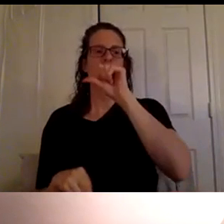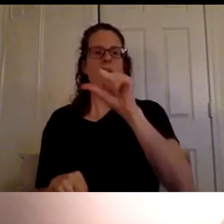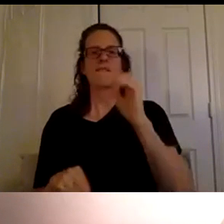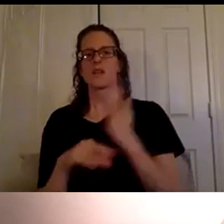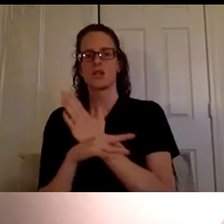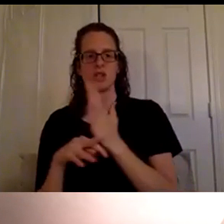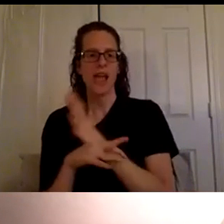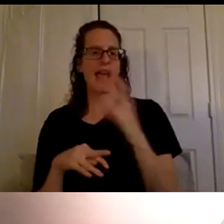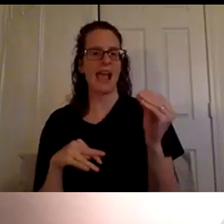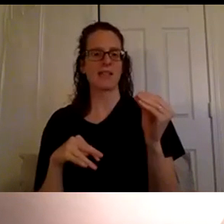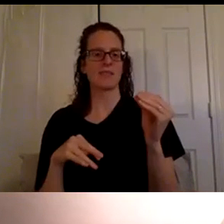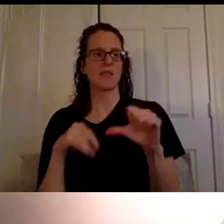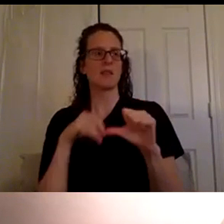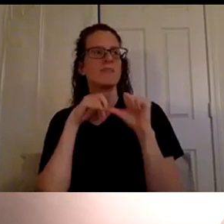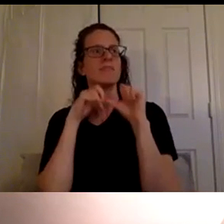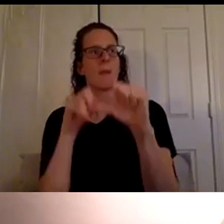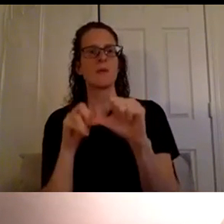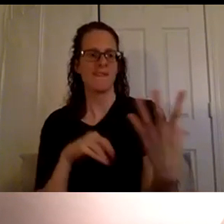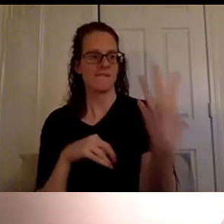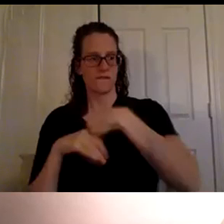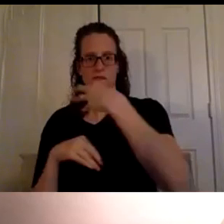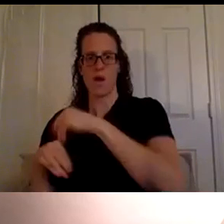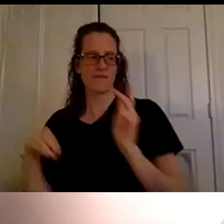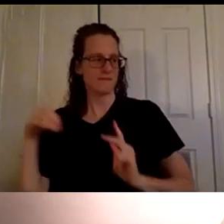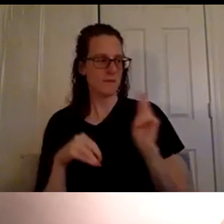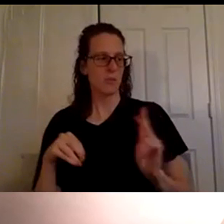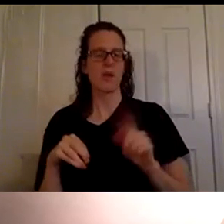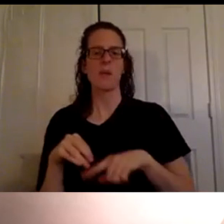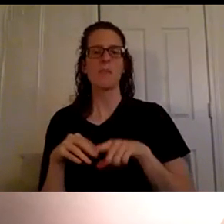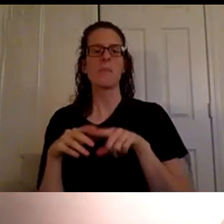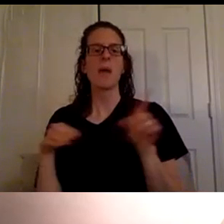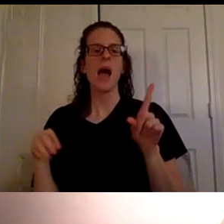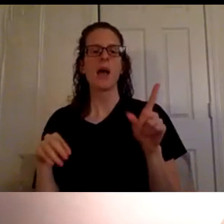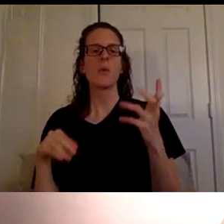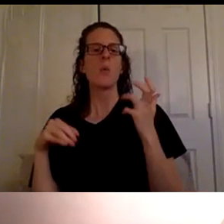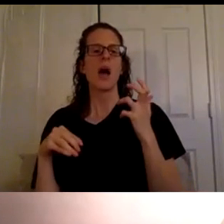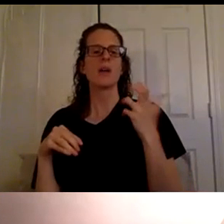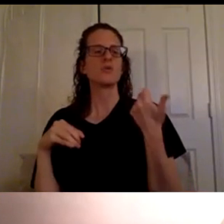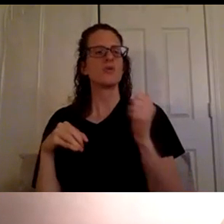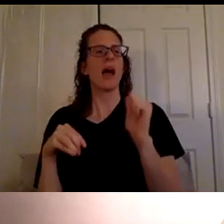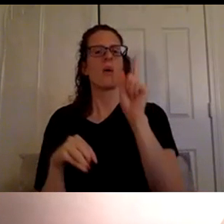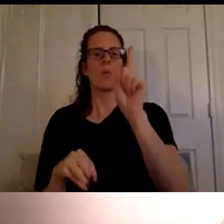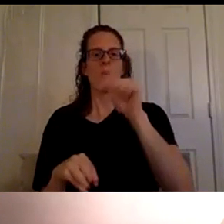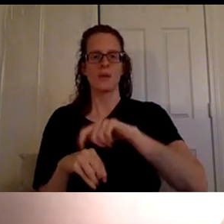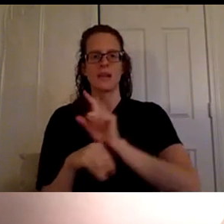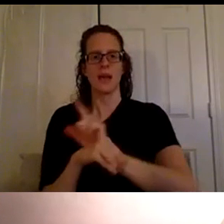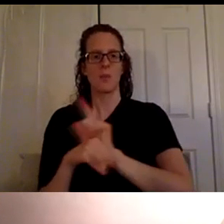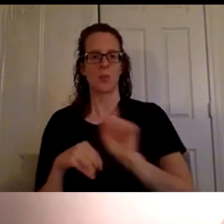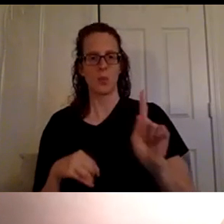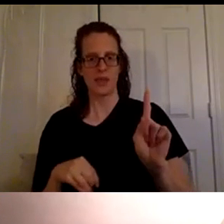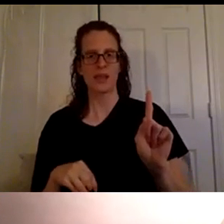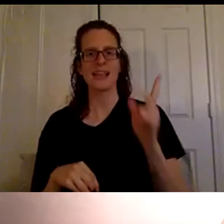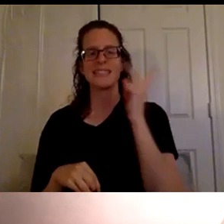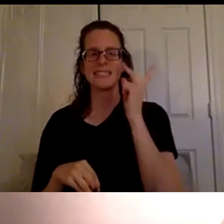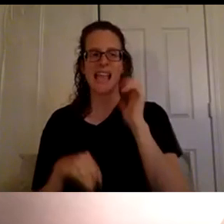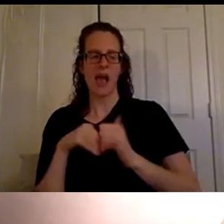momentum and everybody's involvement um but we would like to do once once a week um and see